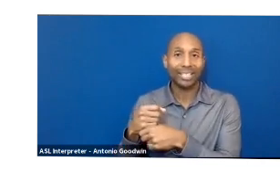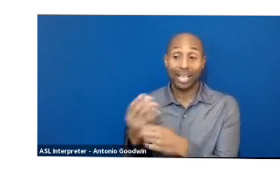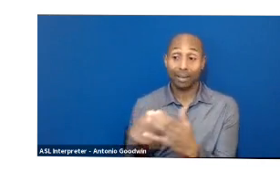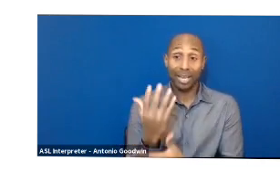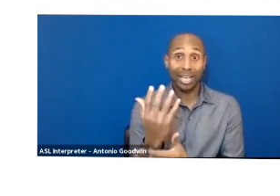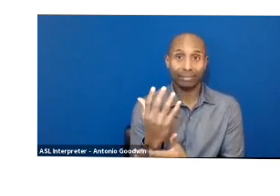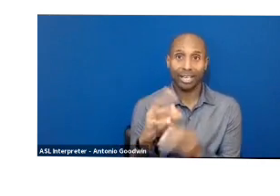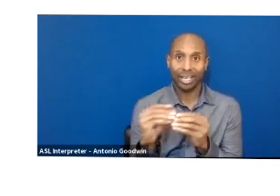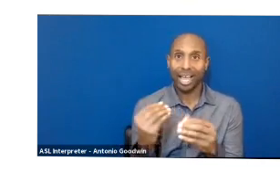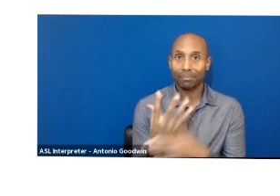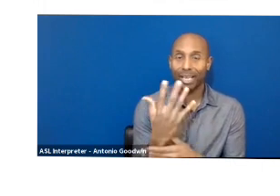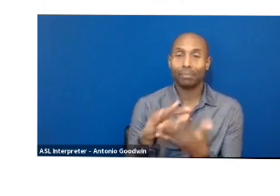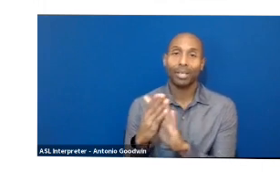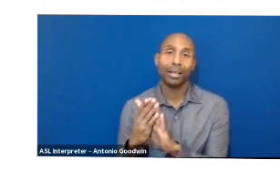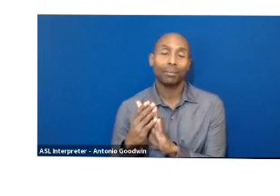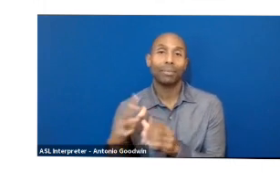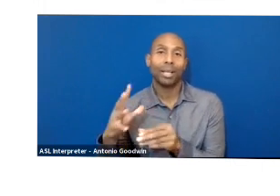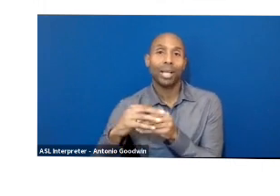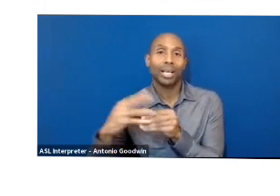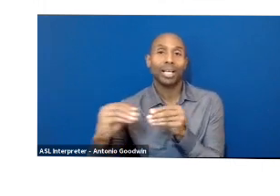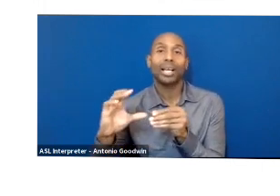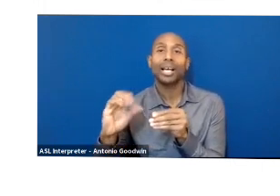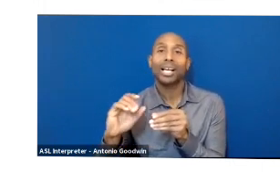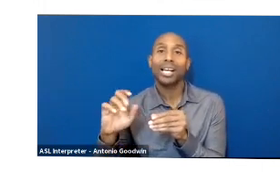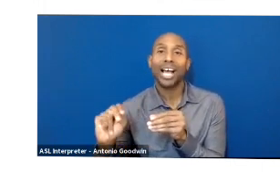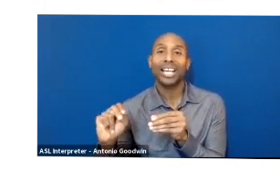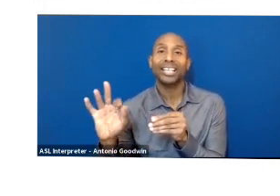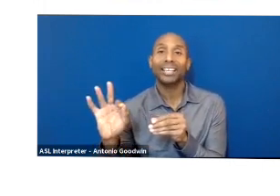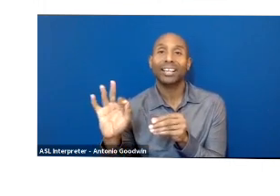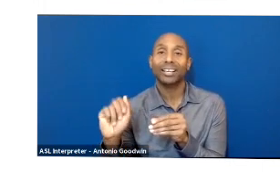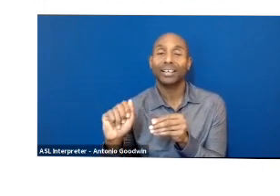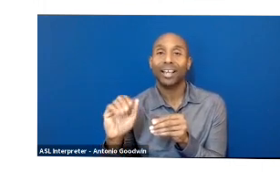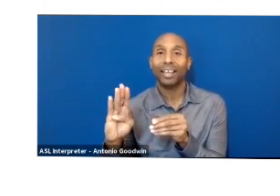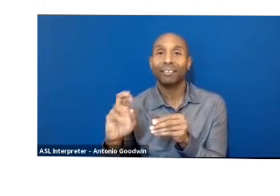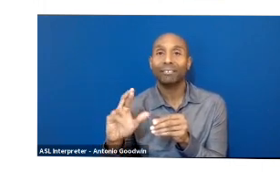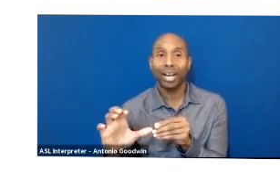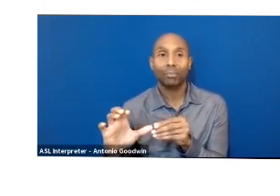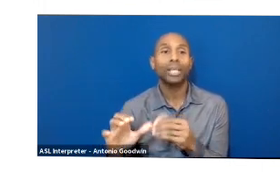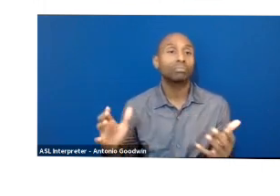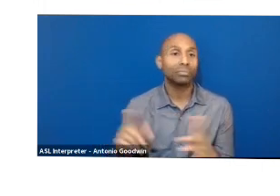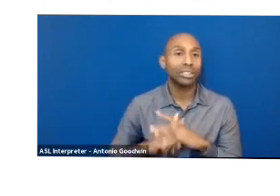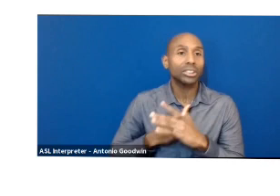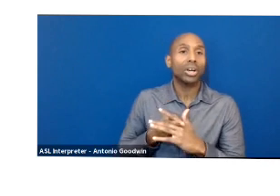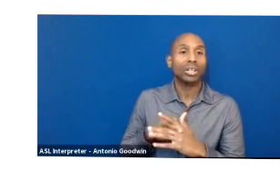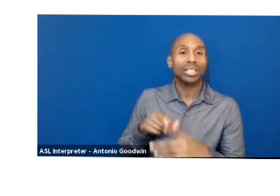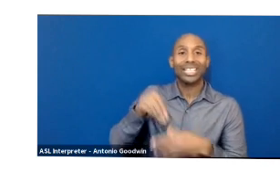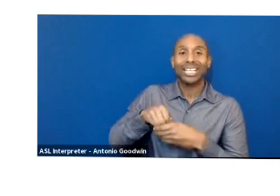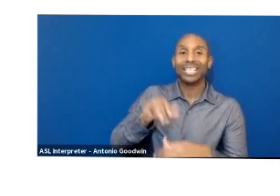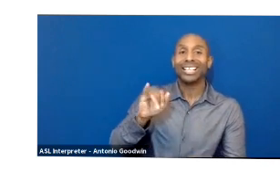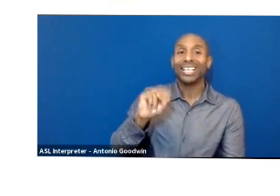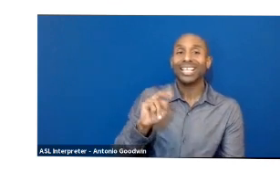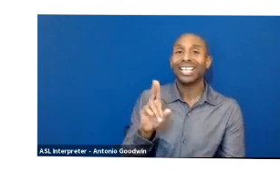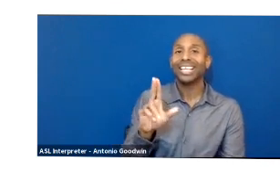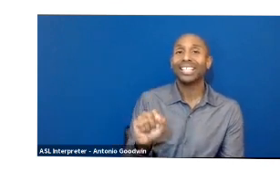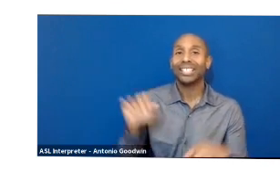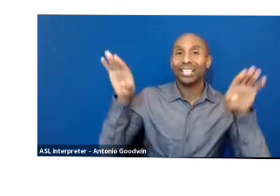BCE, cotton was originated in the Indus Valley. And that is the first place where humans decided to turn it into